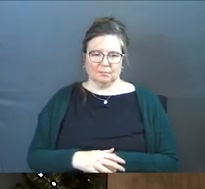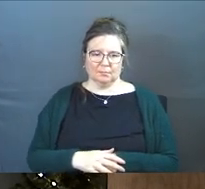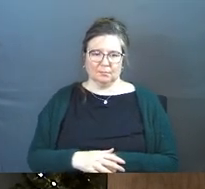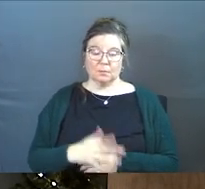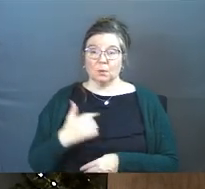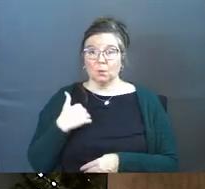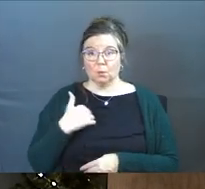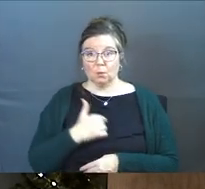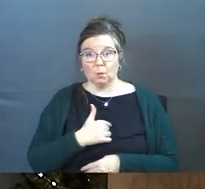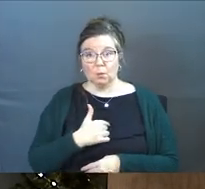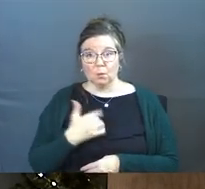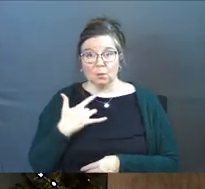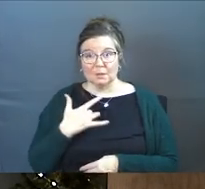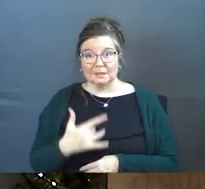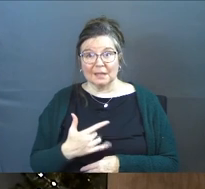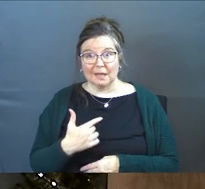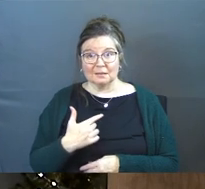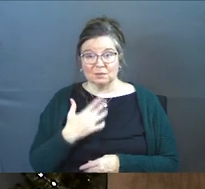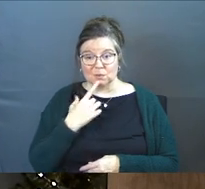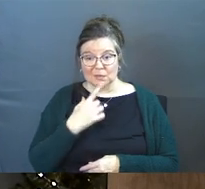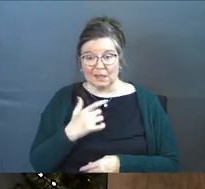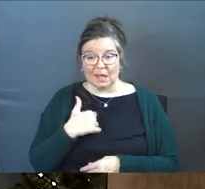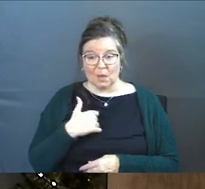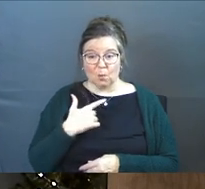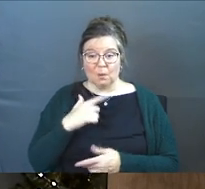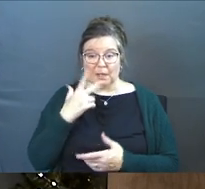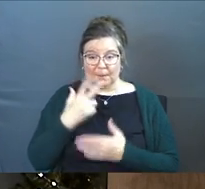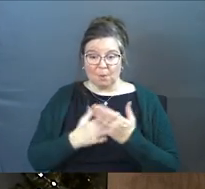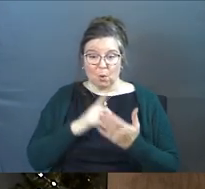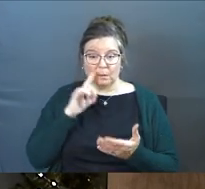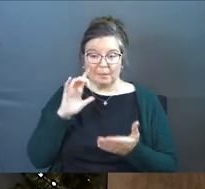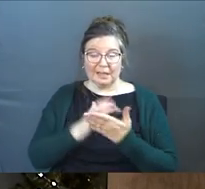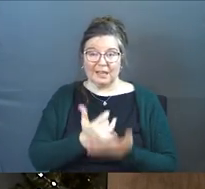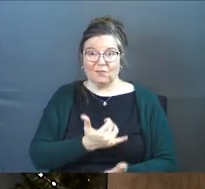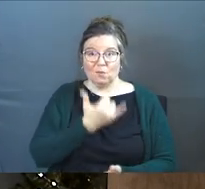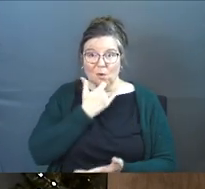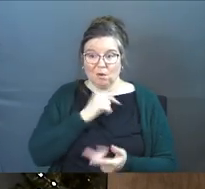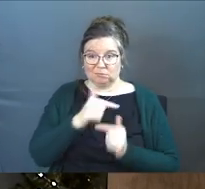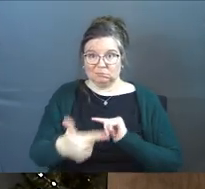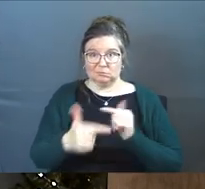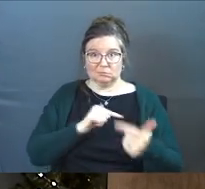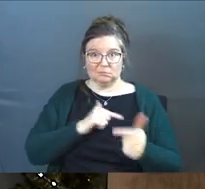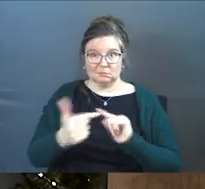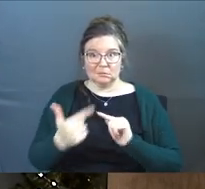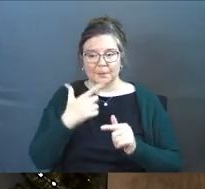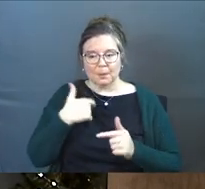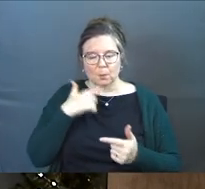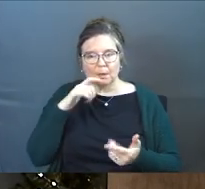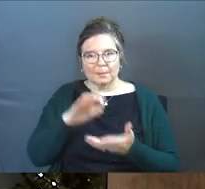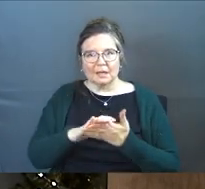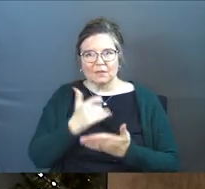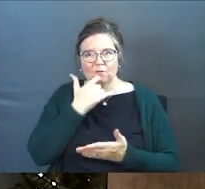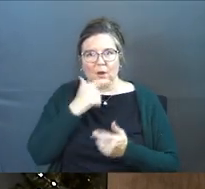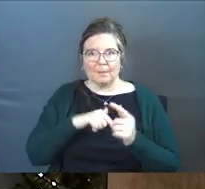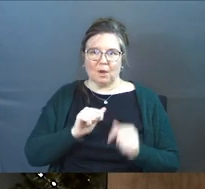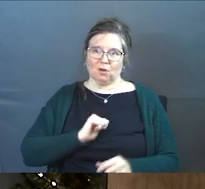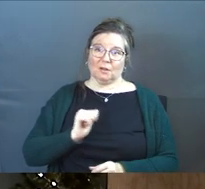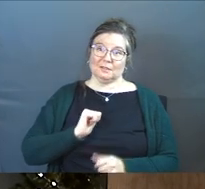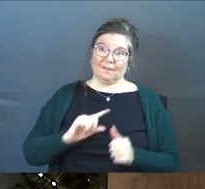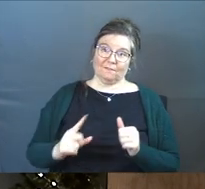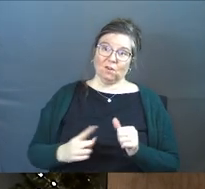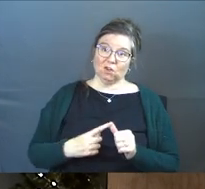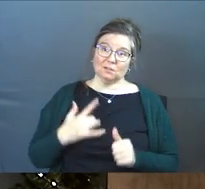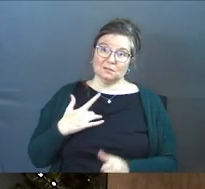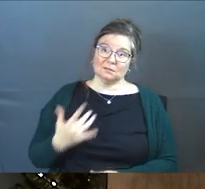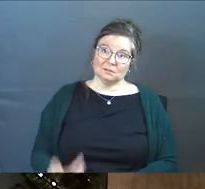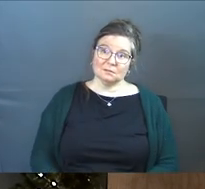We both believe wrong about each other often because we've believed wrong about ourselves first.